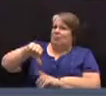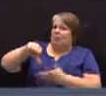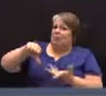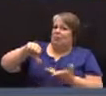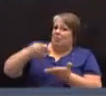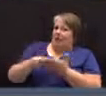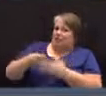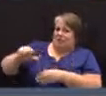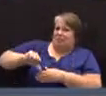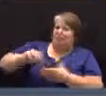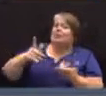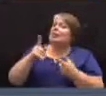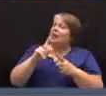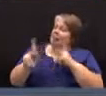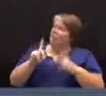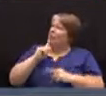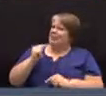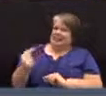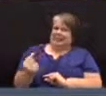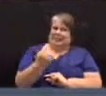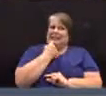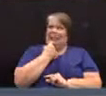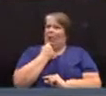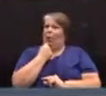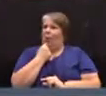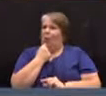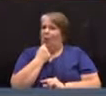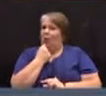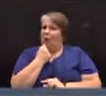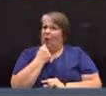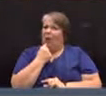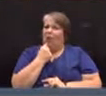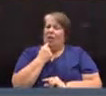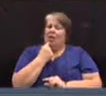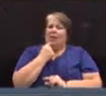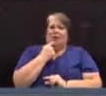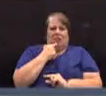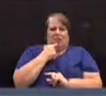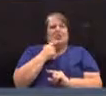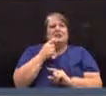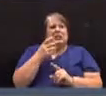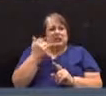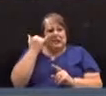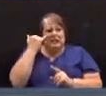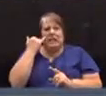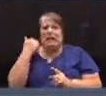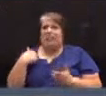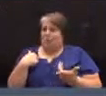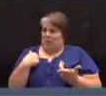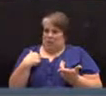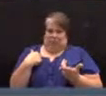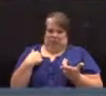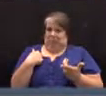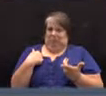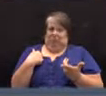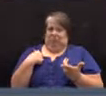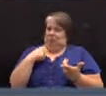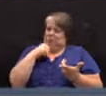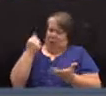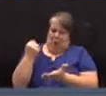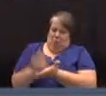The people will be very disappointed and dishonored if we return a budget not